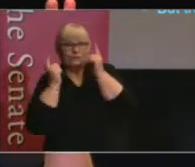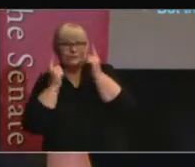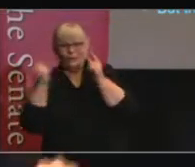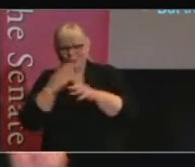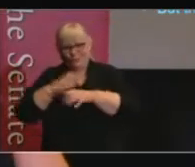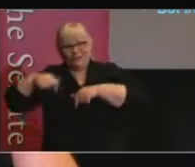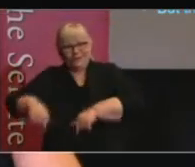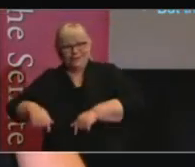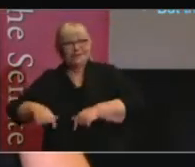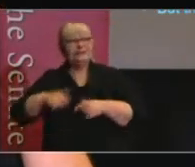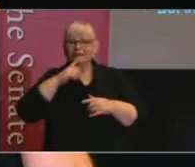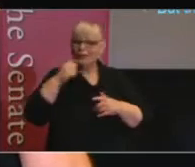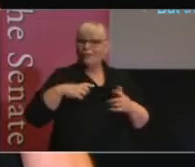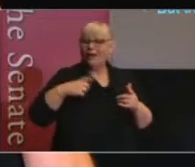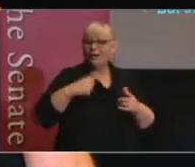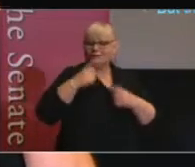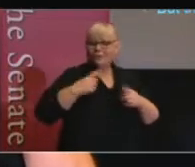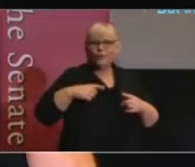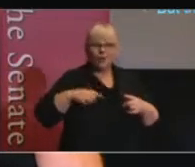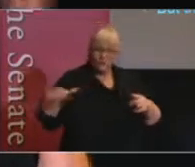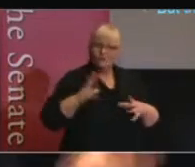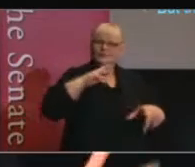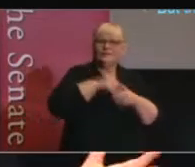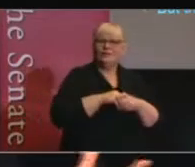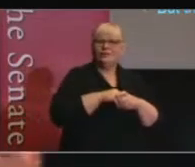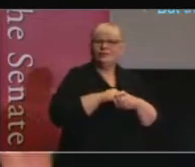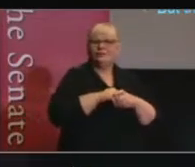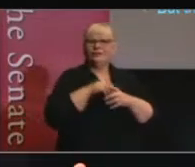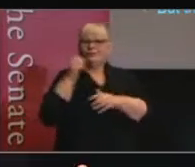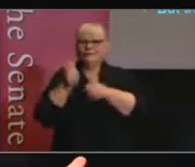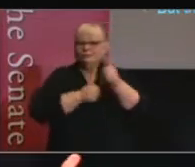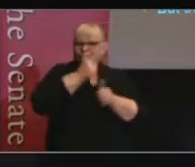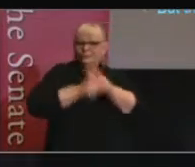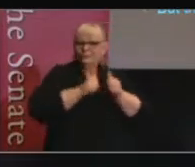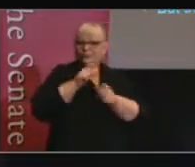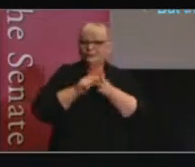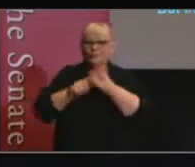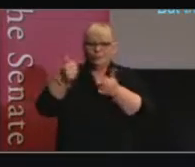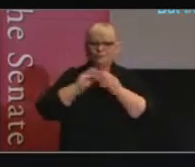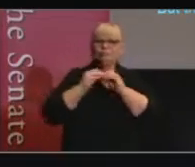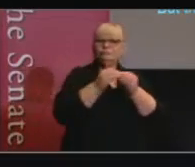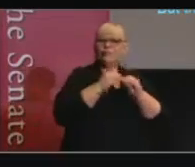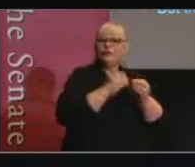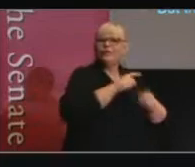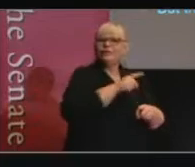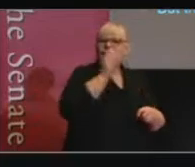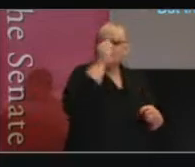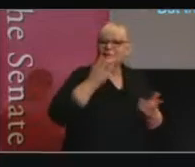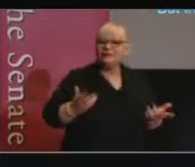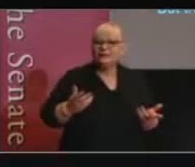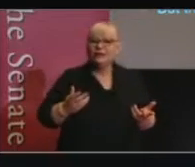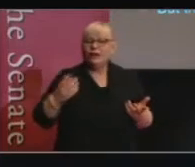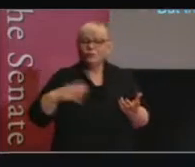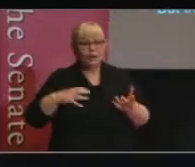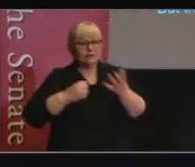description, why you should be praised for doing it well, why we might want to put more resources